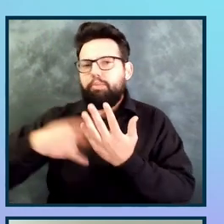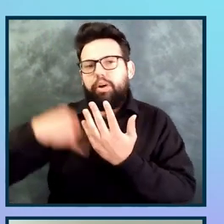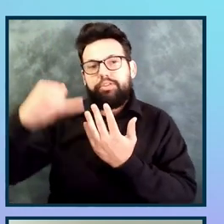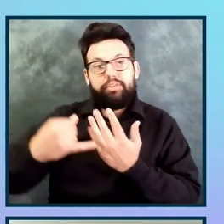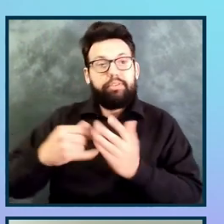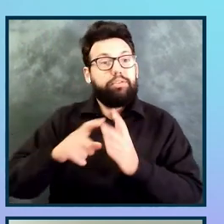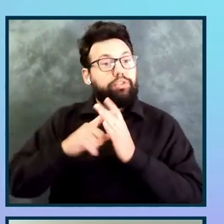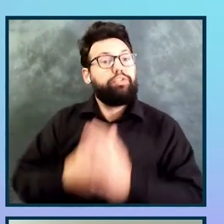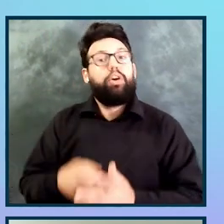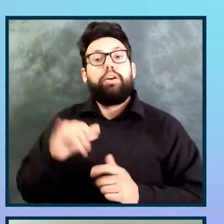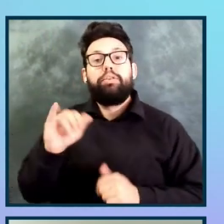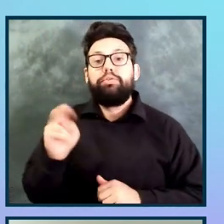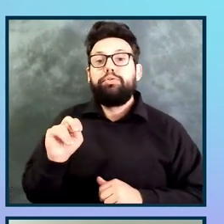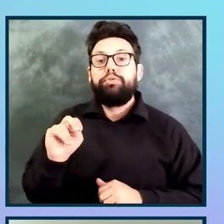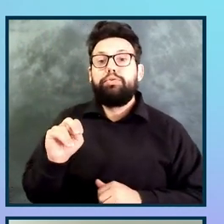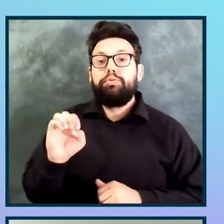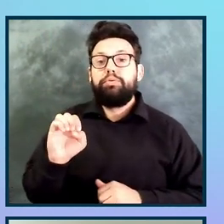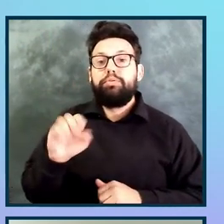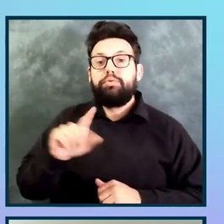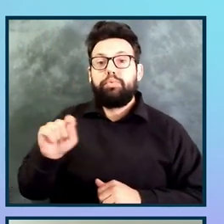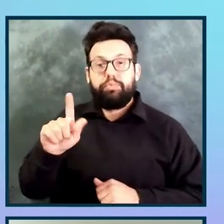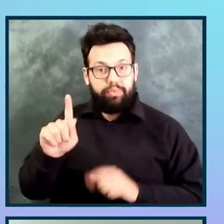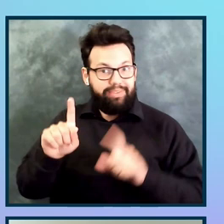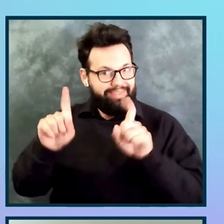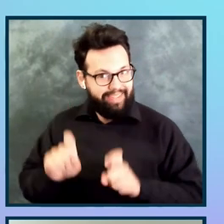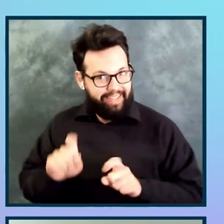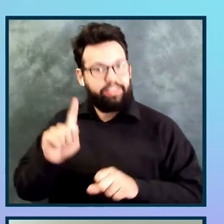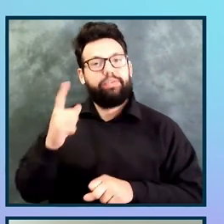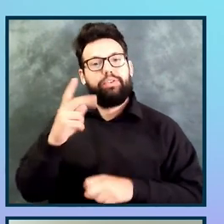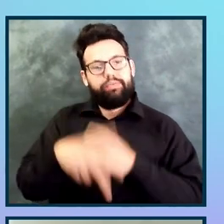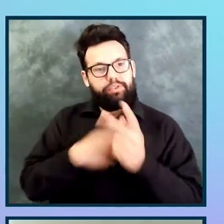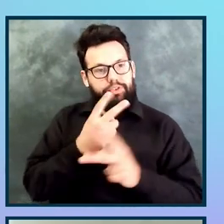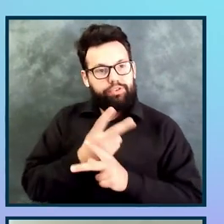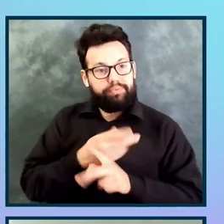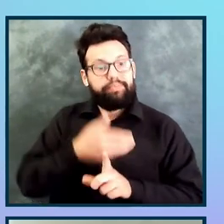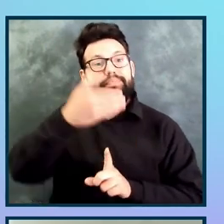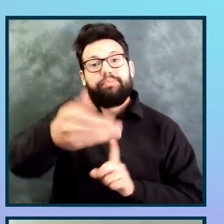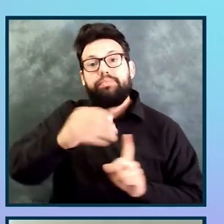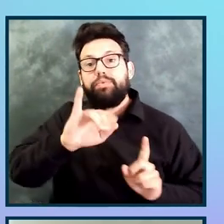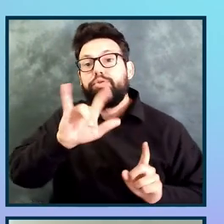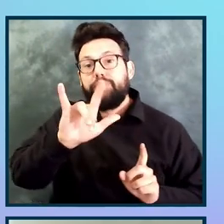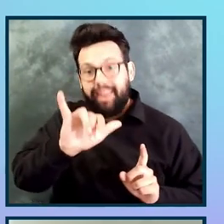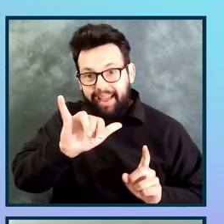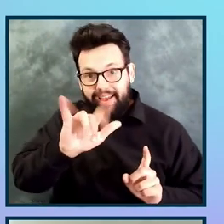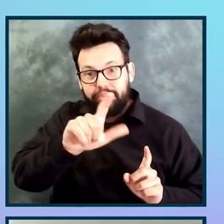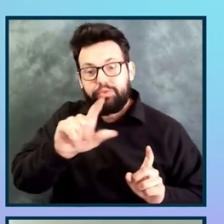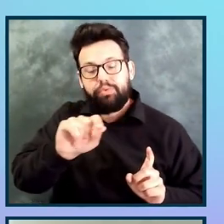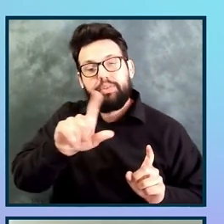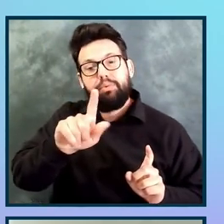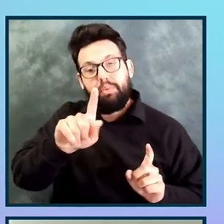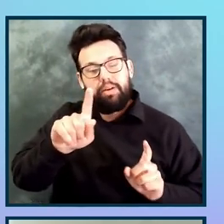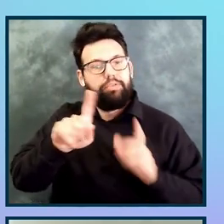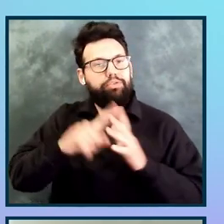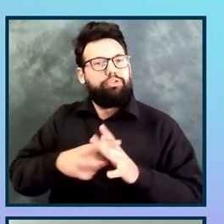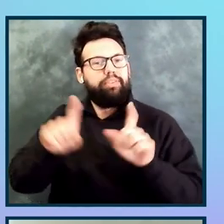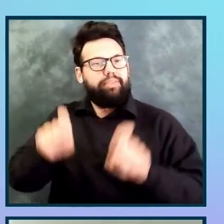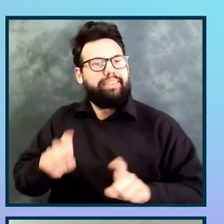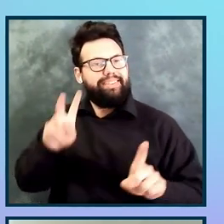on the first version. And then, in July 2021, we were able to begin testing on the second version, which ultimately